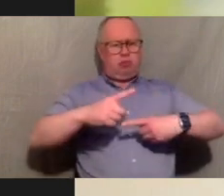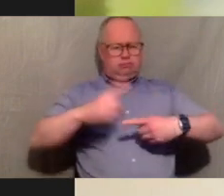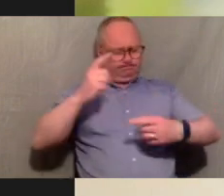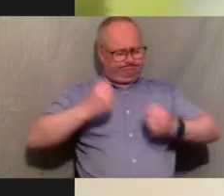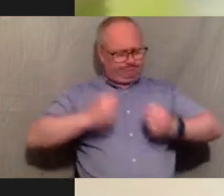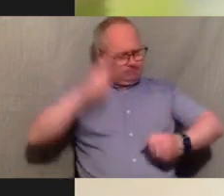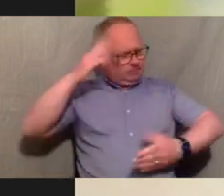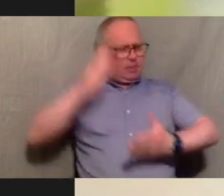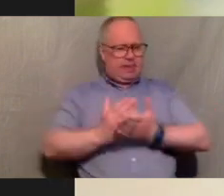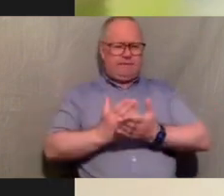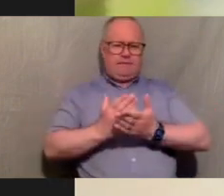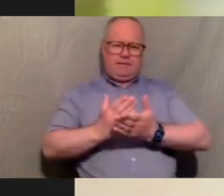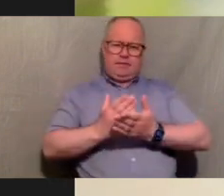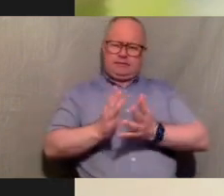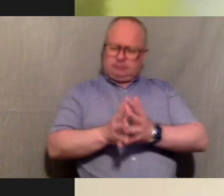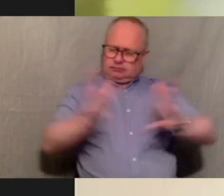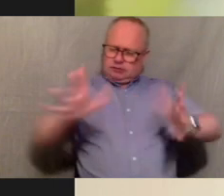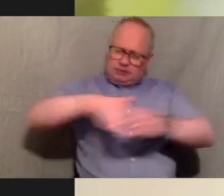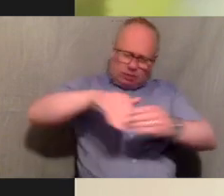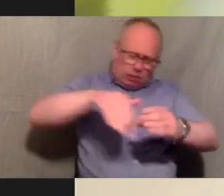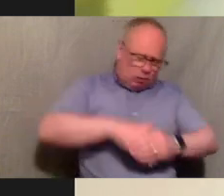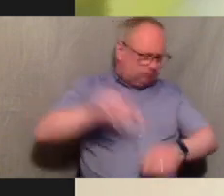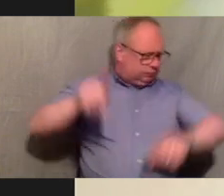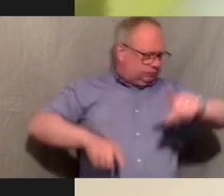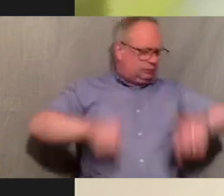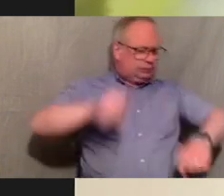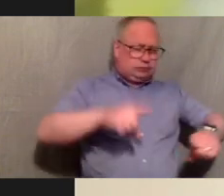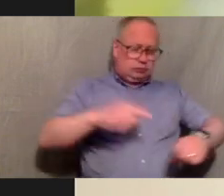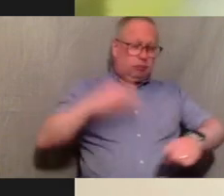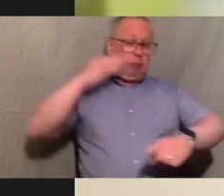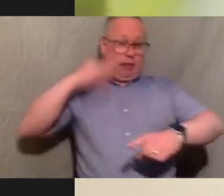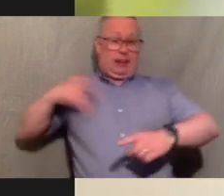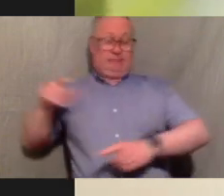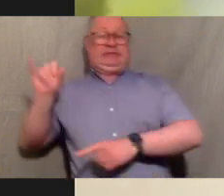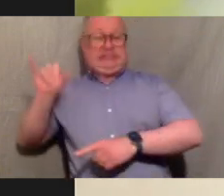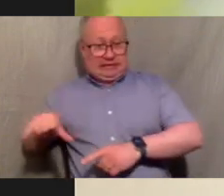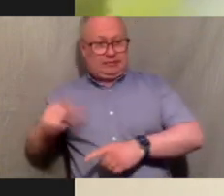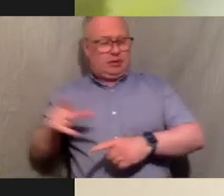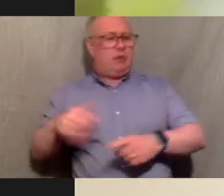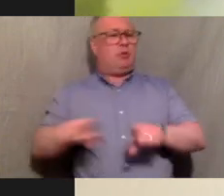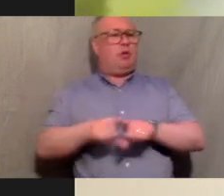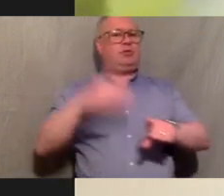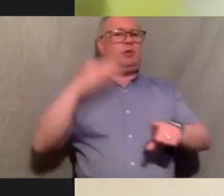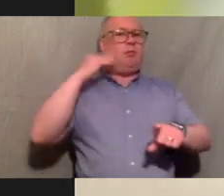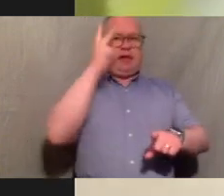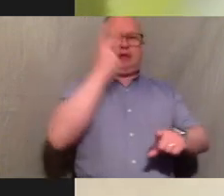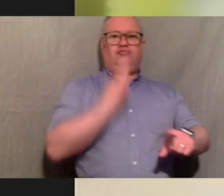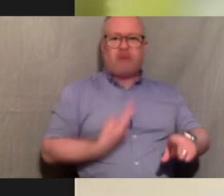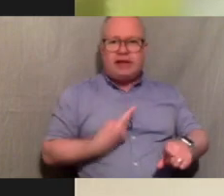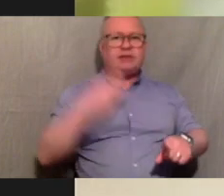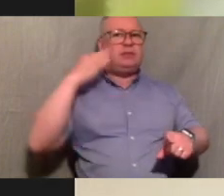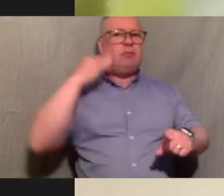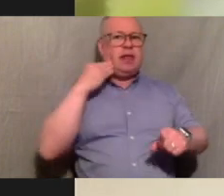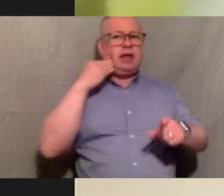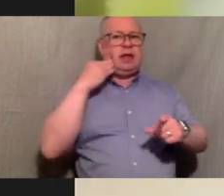so we are trying yes black lives matter but we do include the other people within that such as black trans black lgbt black women and so many